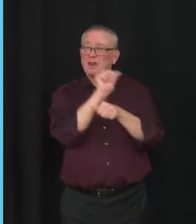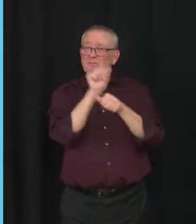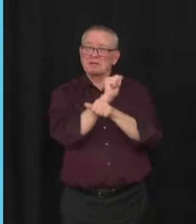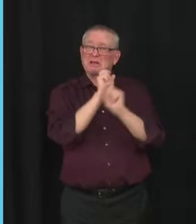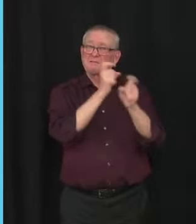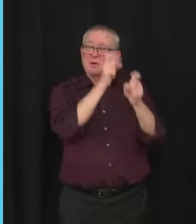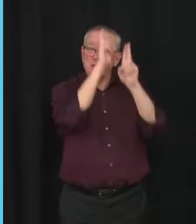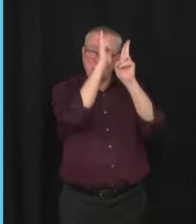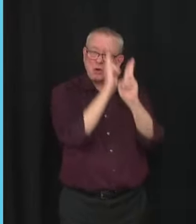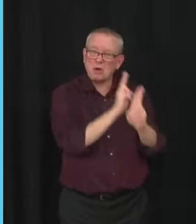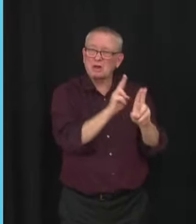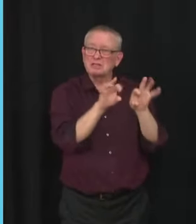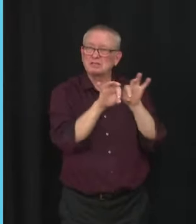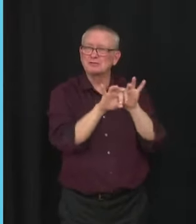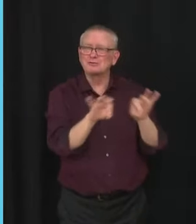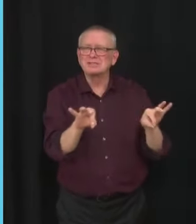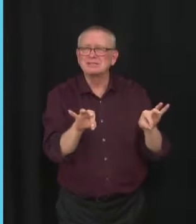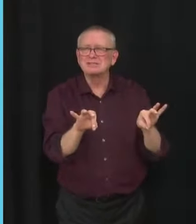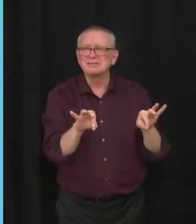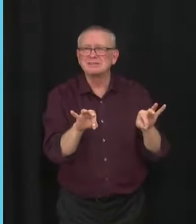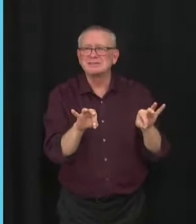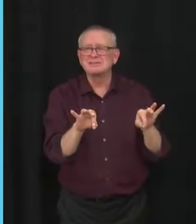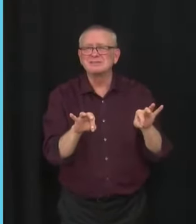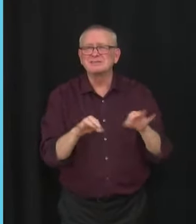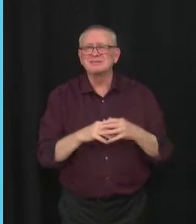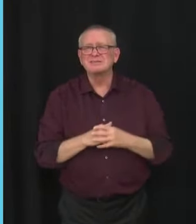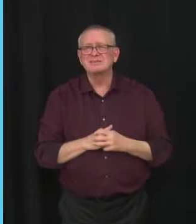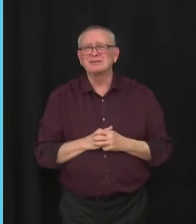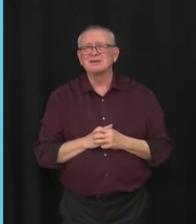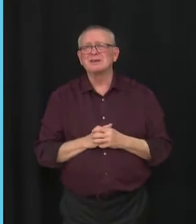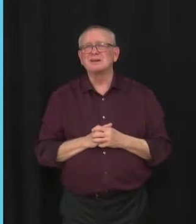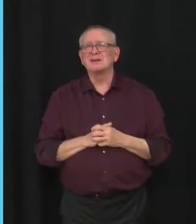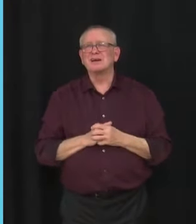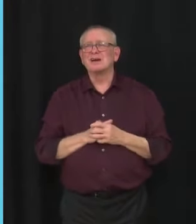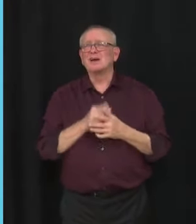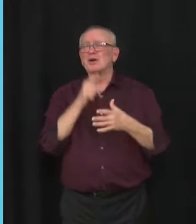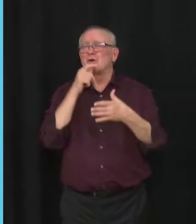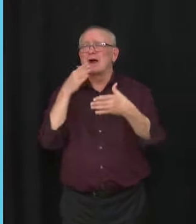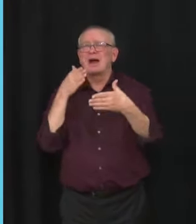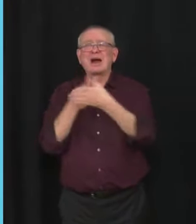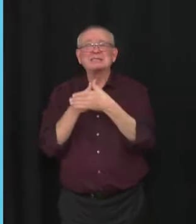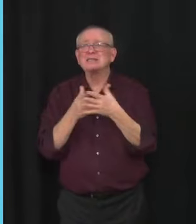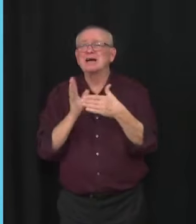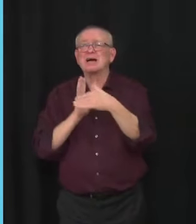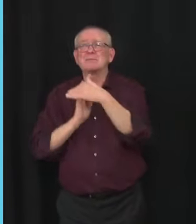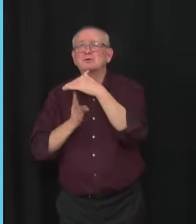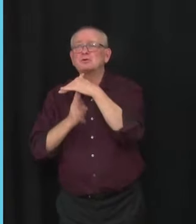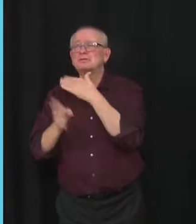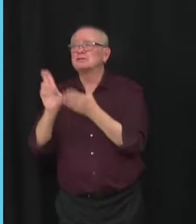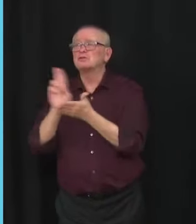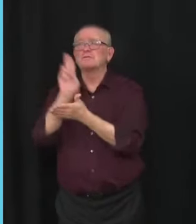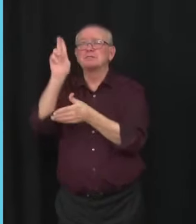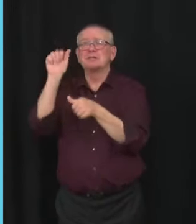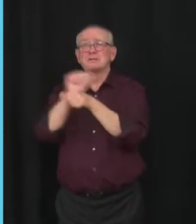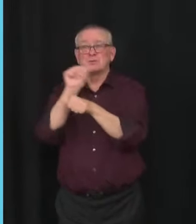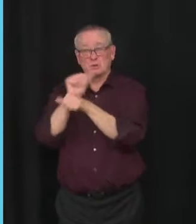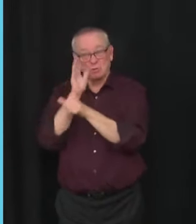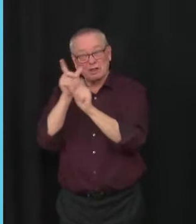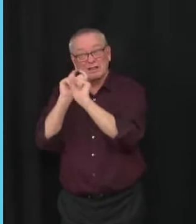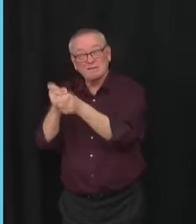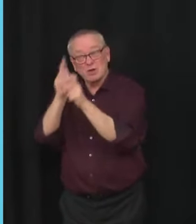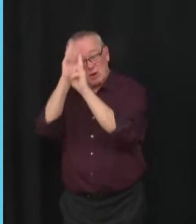They wouldn't give anybody else with a track record. Is there anybody else who's anti-immigration that the U of A would give an honorary degree to? And now,